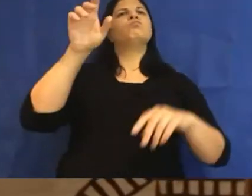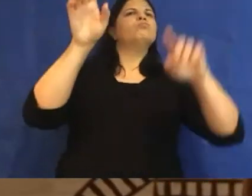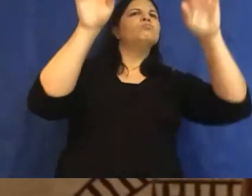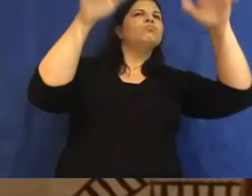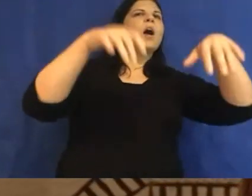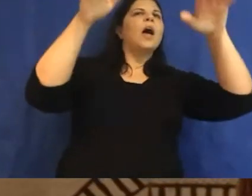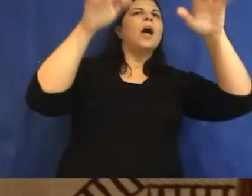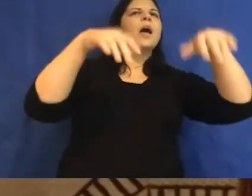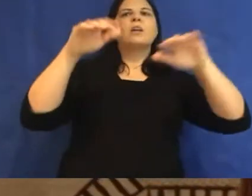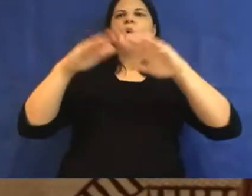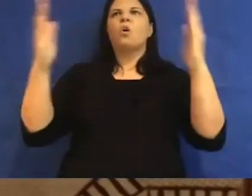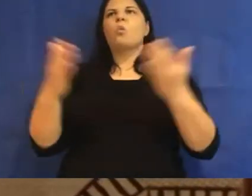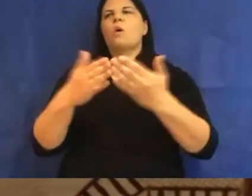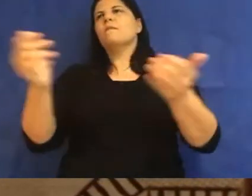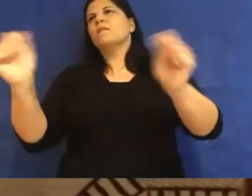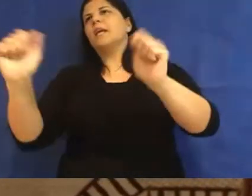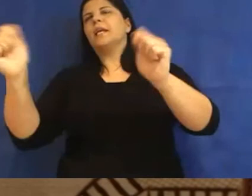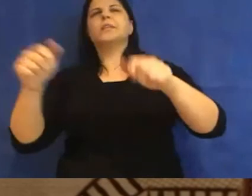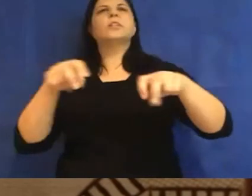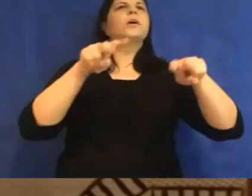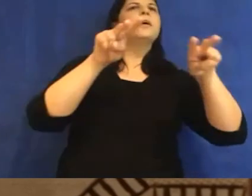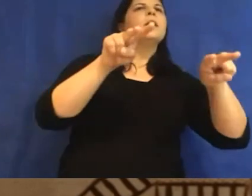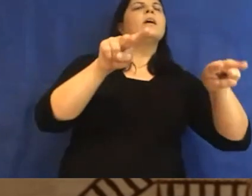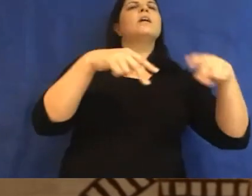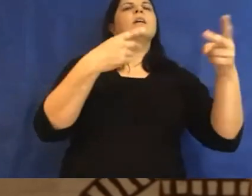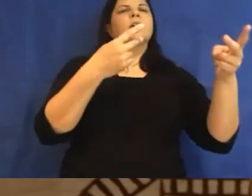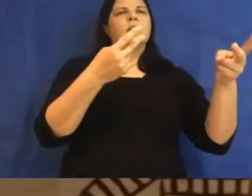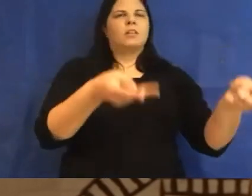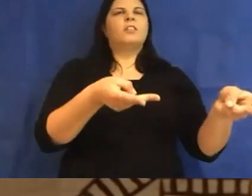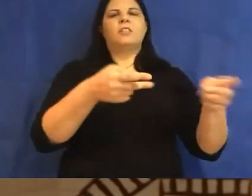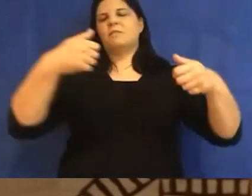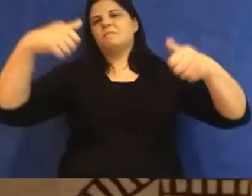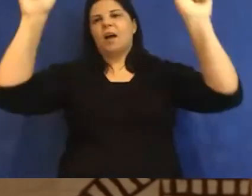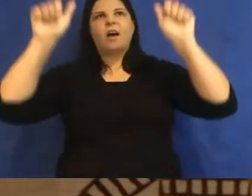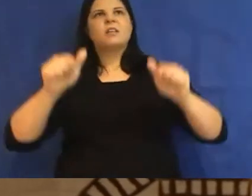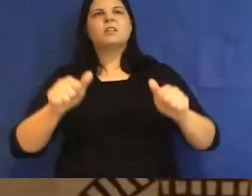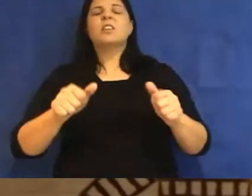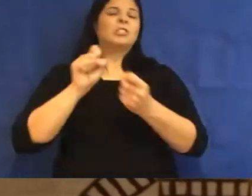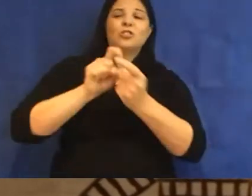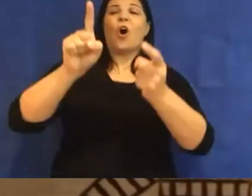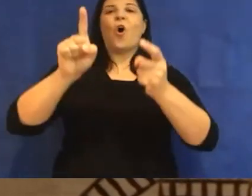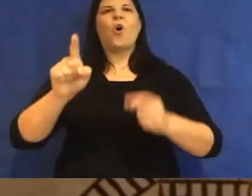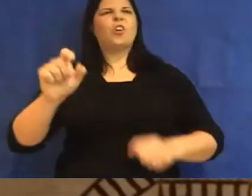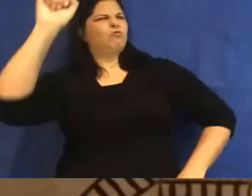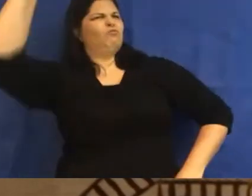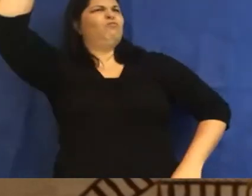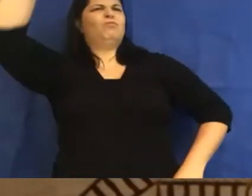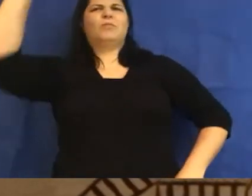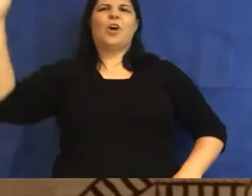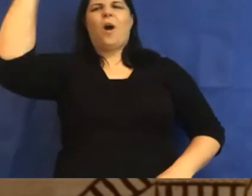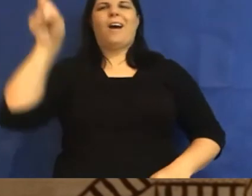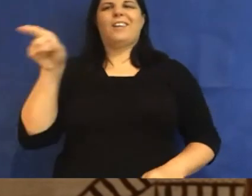resting at last. Sold, someone says, and the aviator's fist pumps. Oh well, nonetheless,